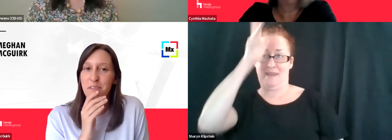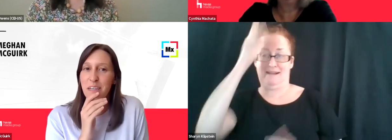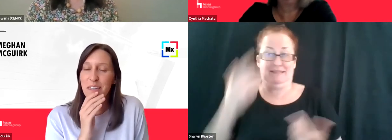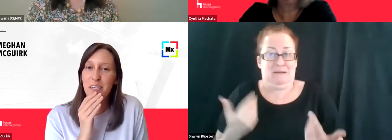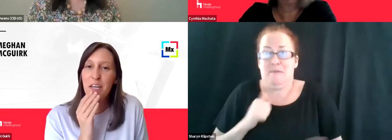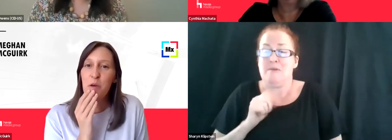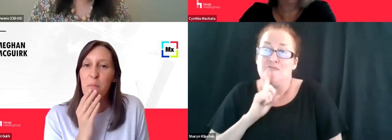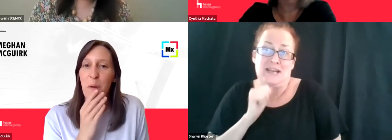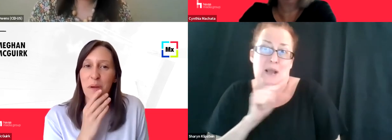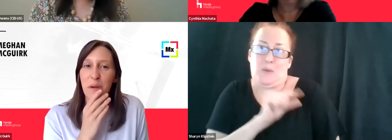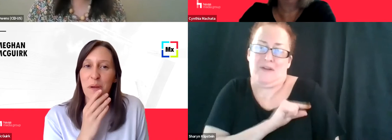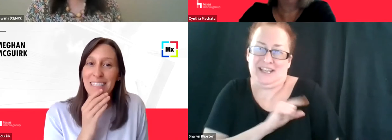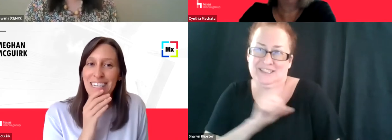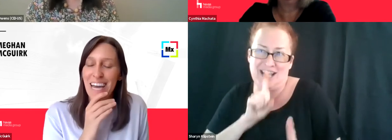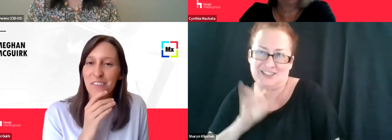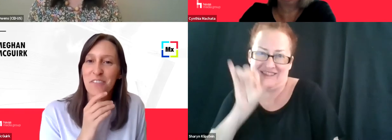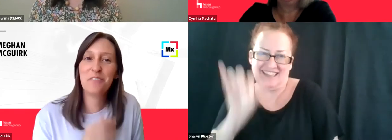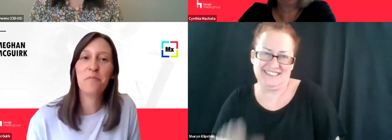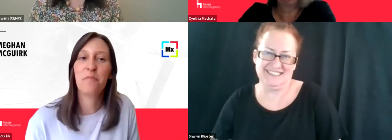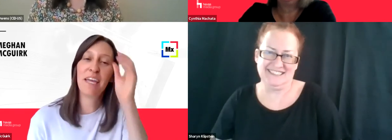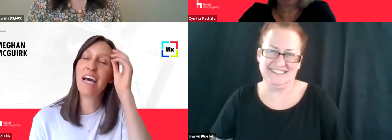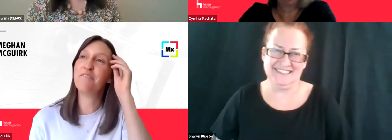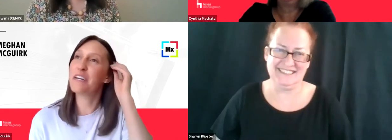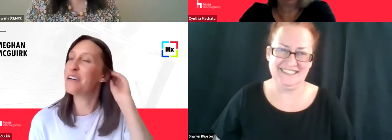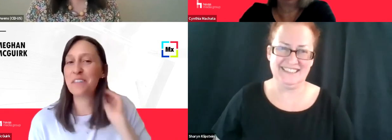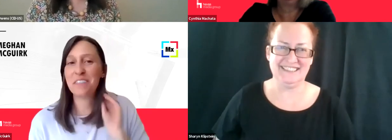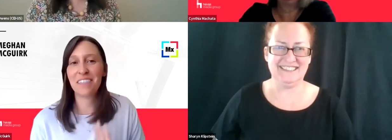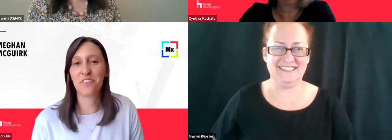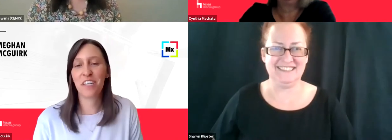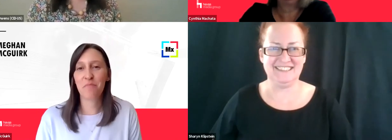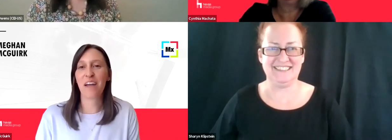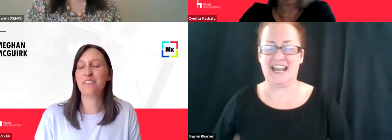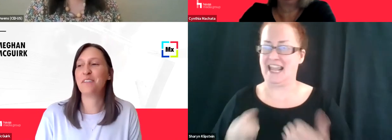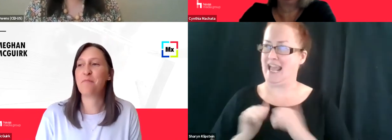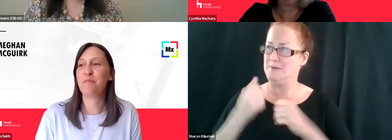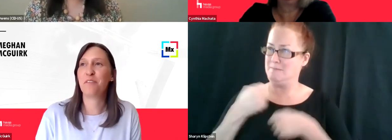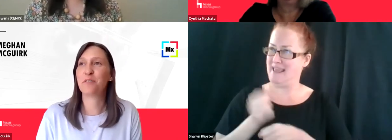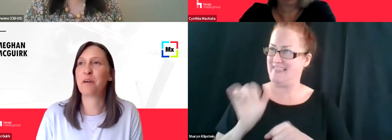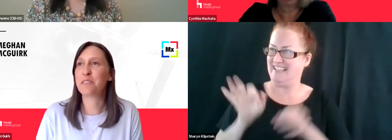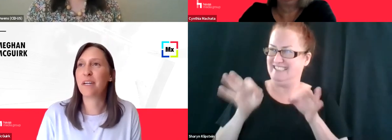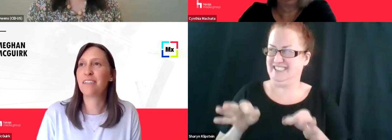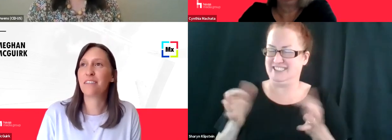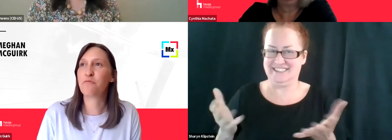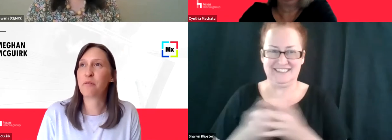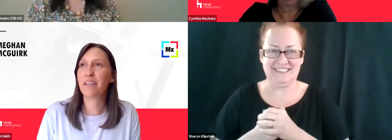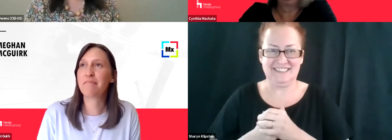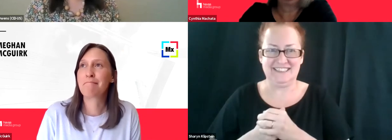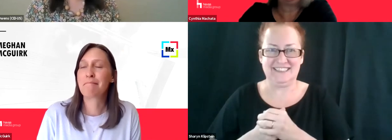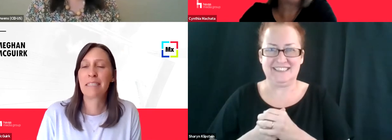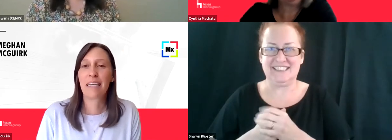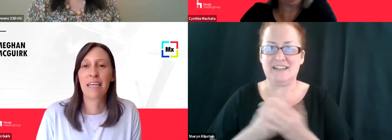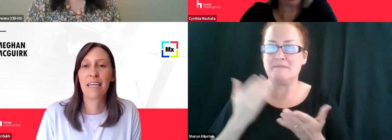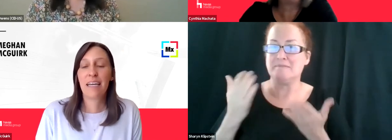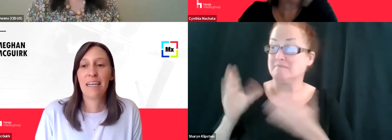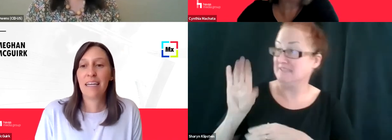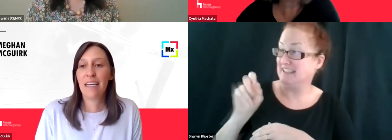even guessing how to make that very hard decision, but I don't know, Cynthia, maybe you'll spark some ideas for me. Yeah.